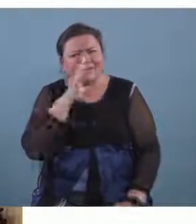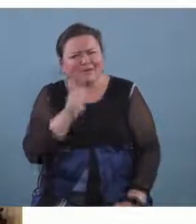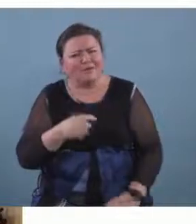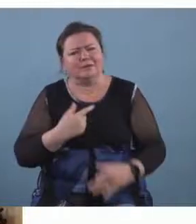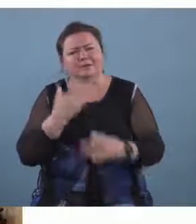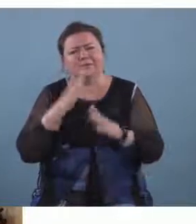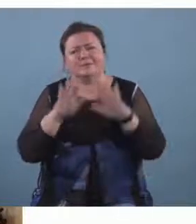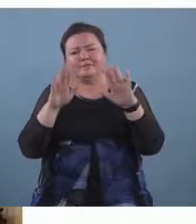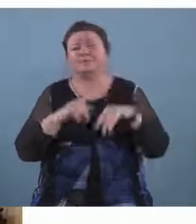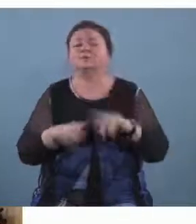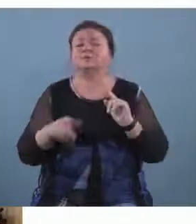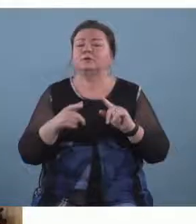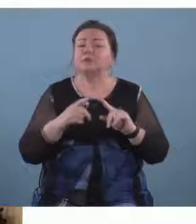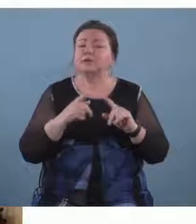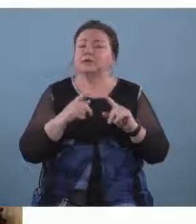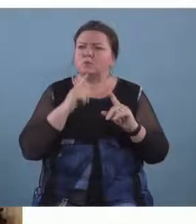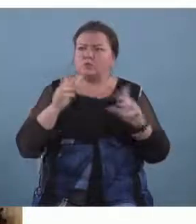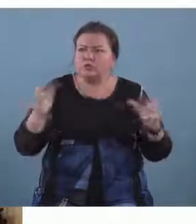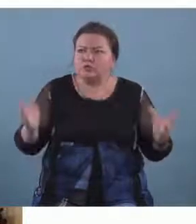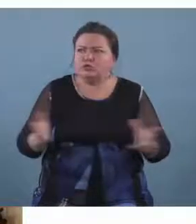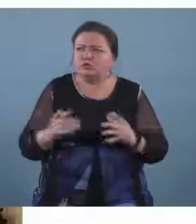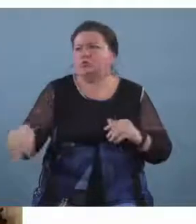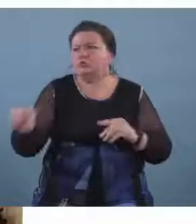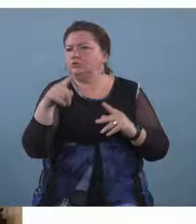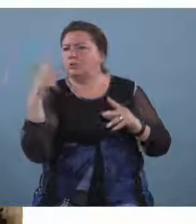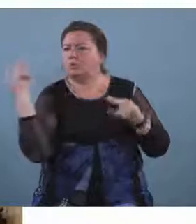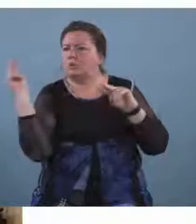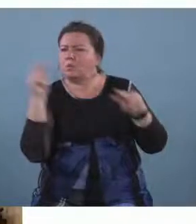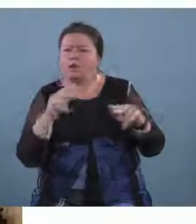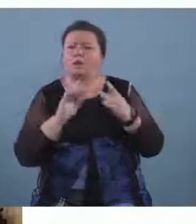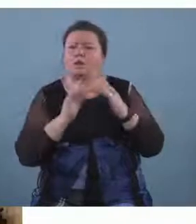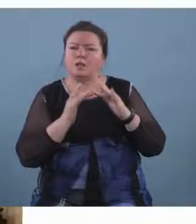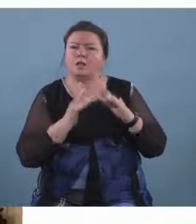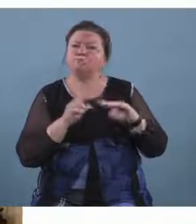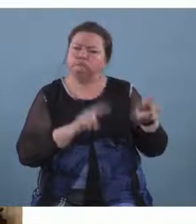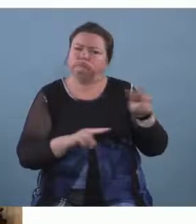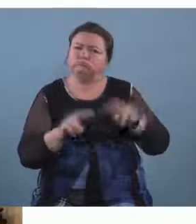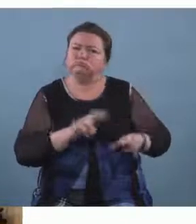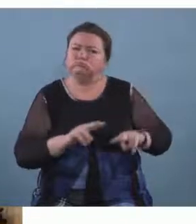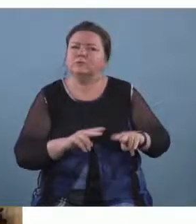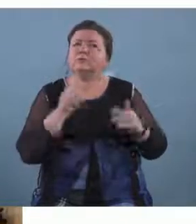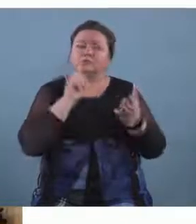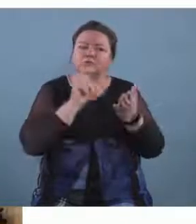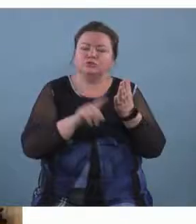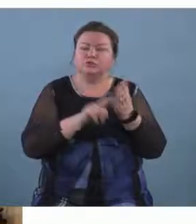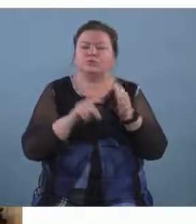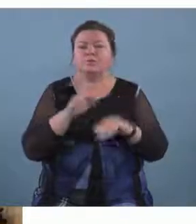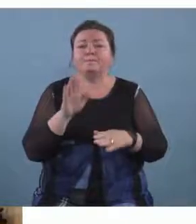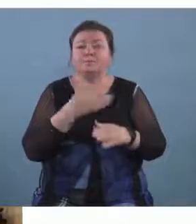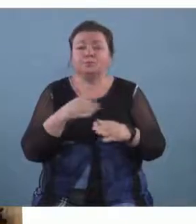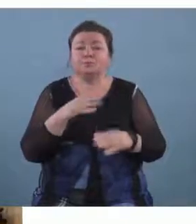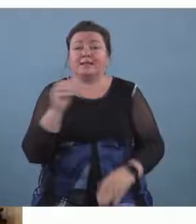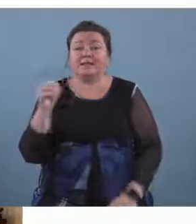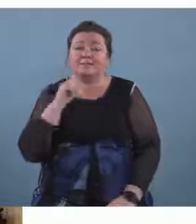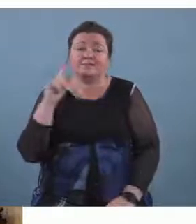i hope to encourage all of you to look at the website um music and the deaf for